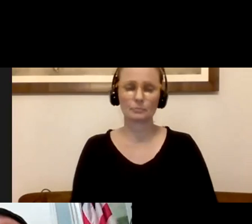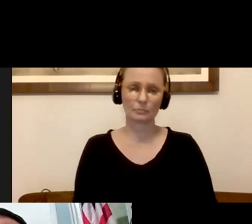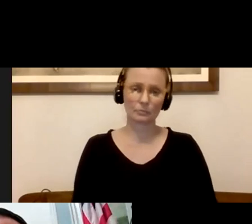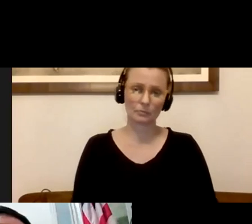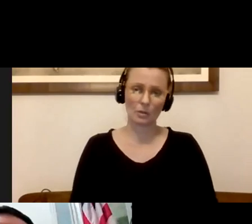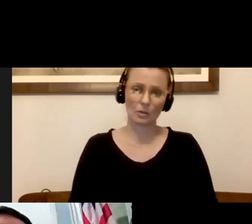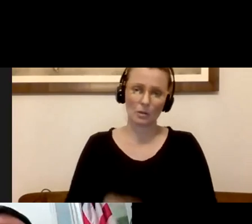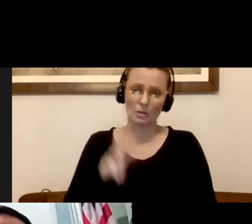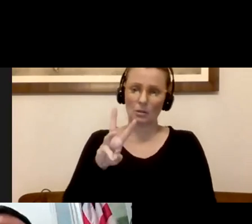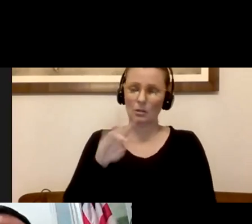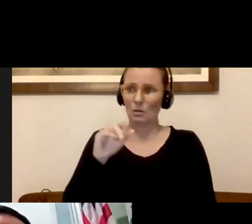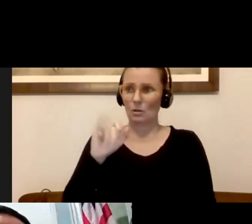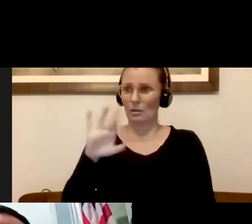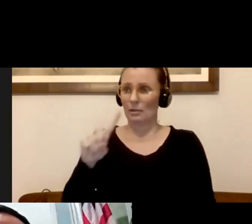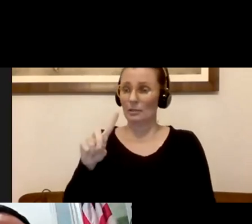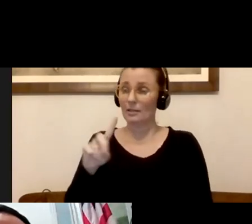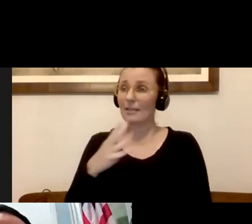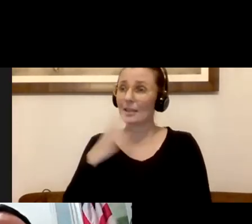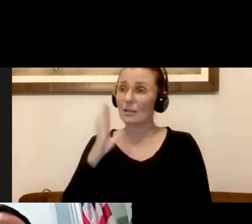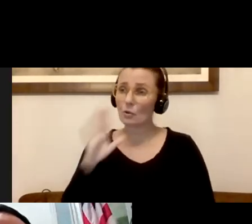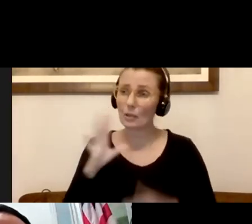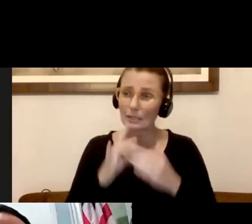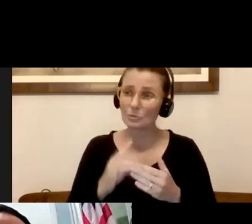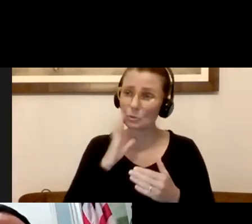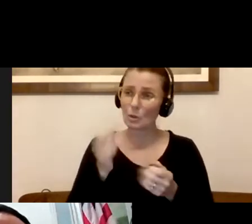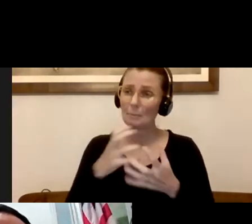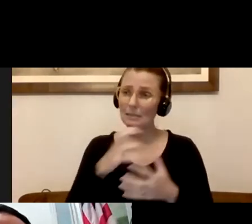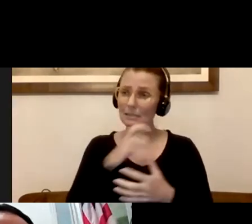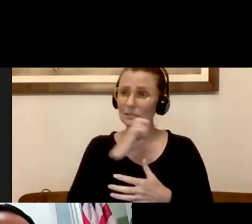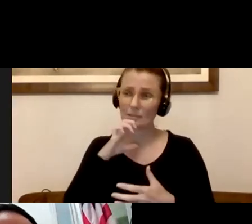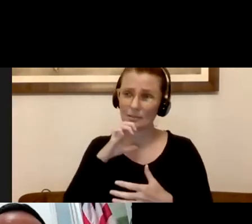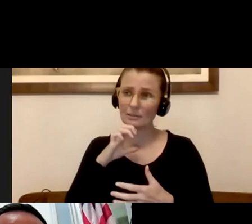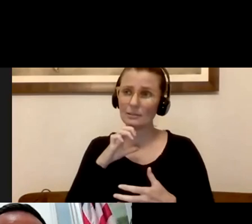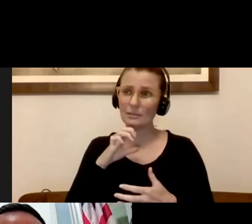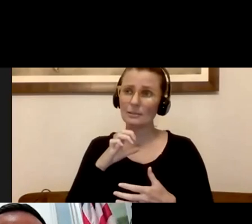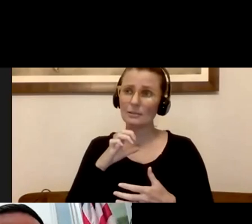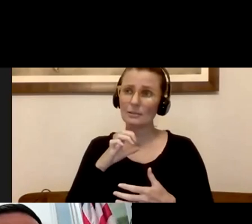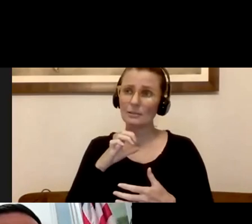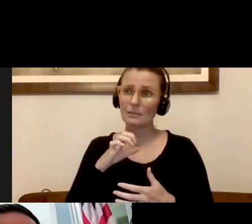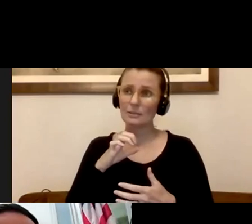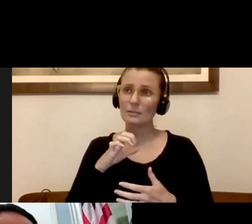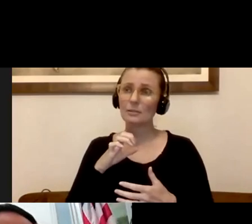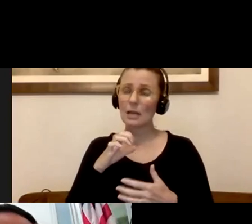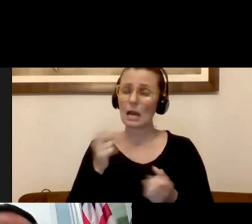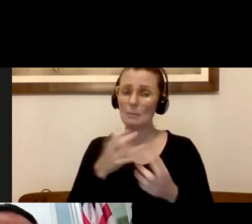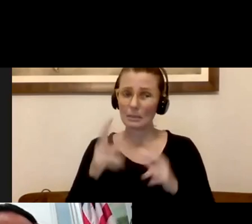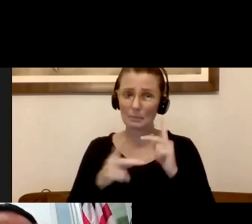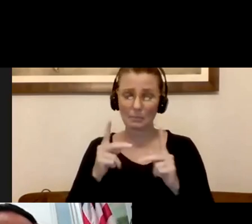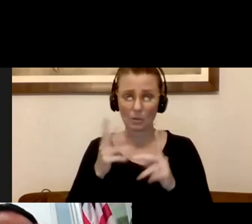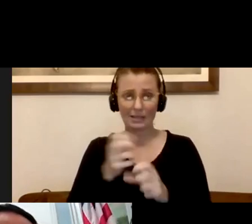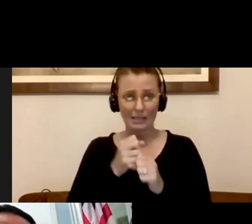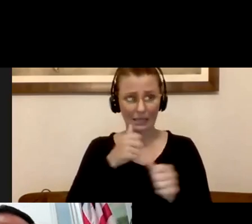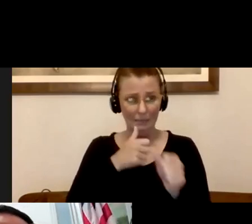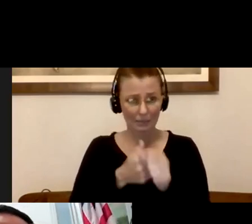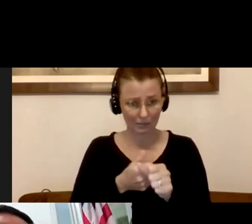thank you Wilfred for the question. Thank you for your leadership as always. Do we know how many seniors are getting these valuable updates now? Cindy, do you have an update for